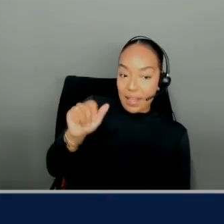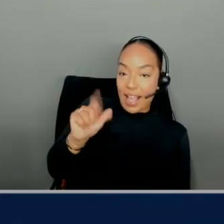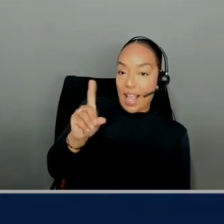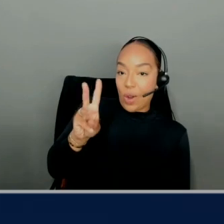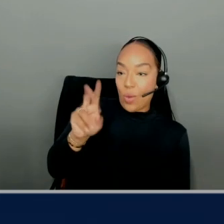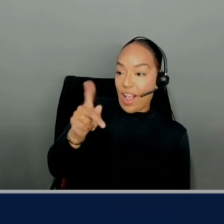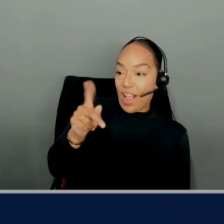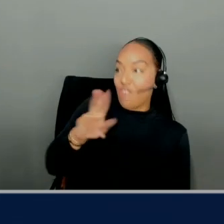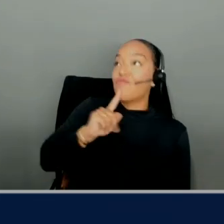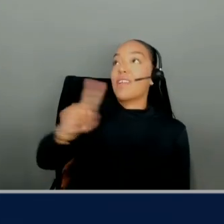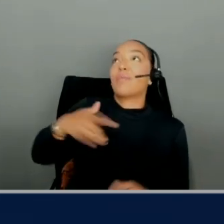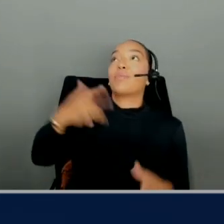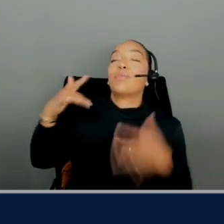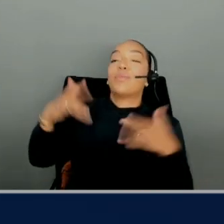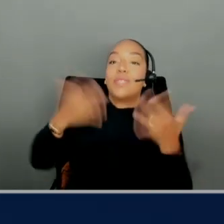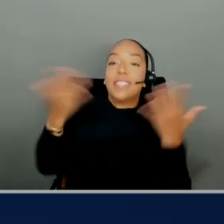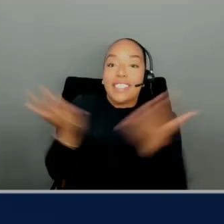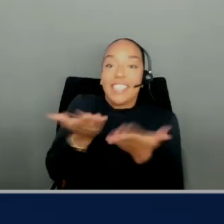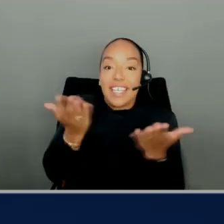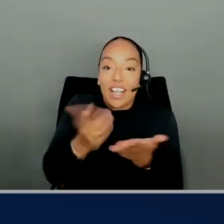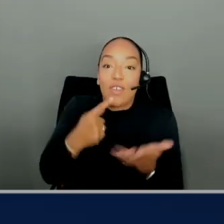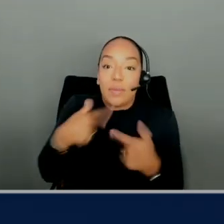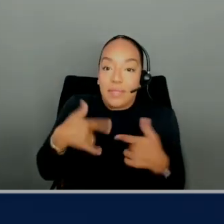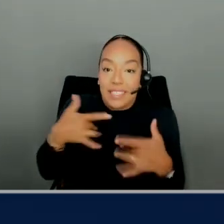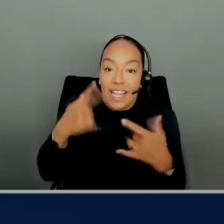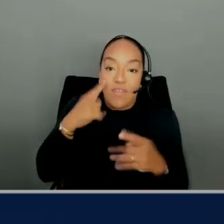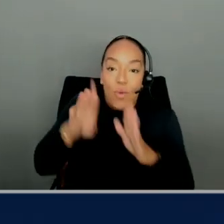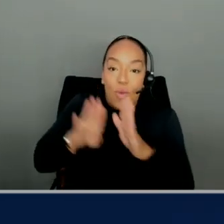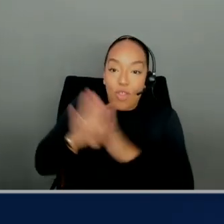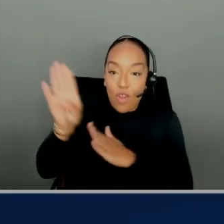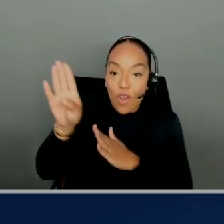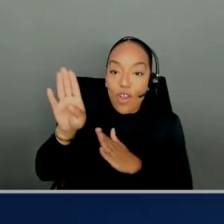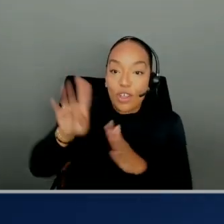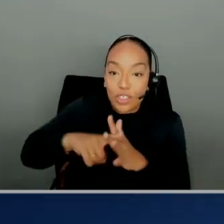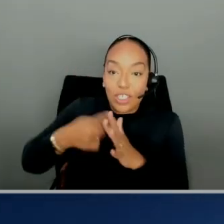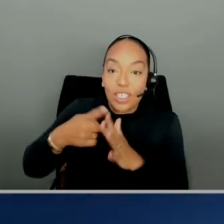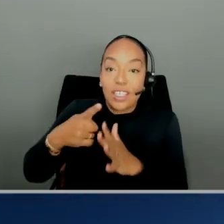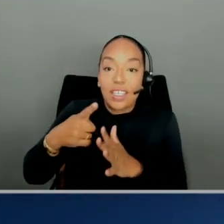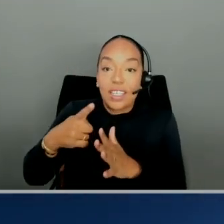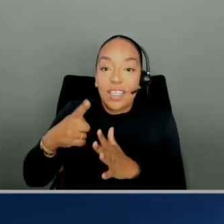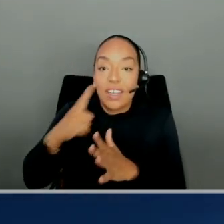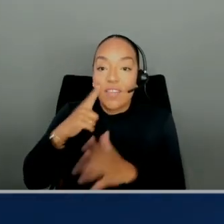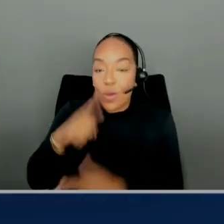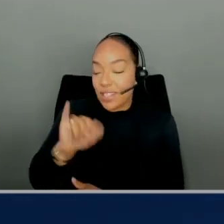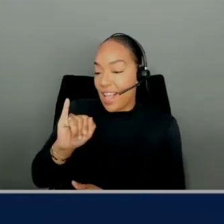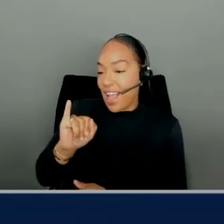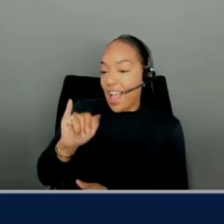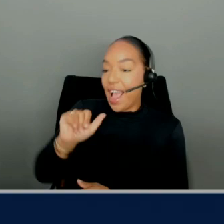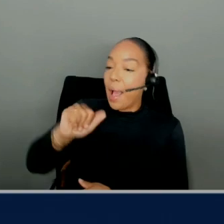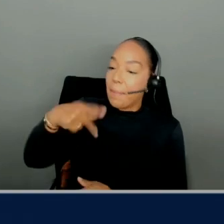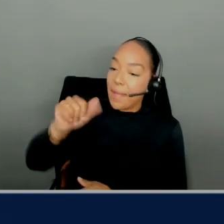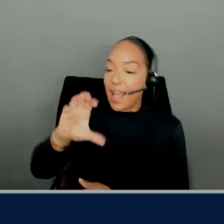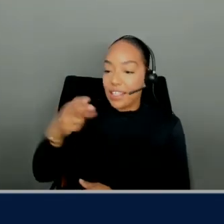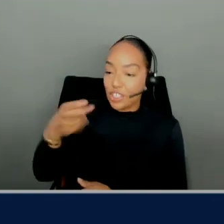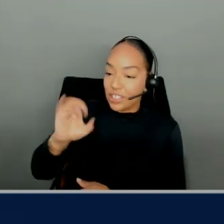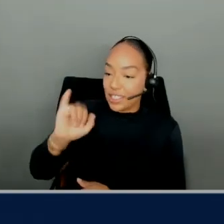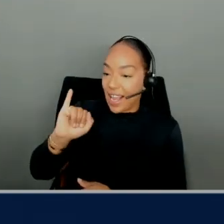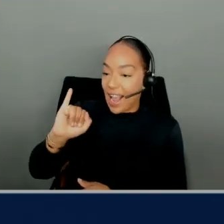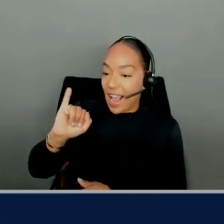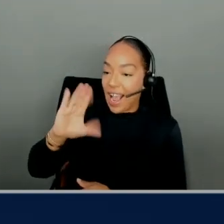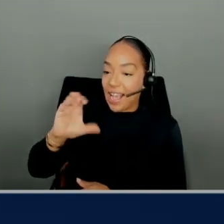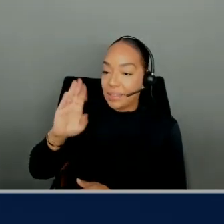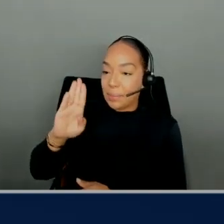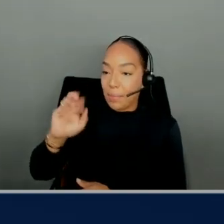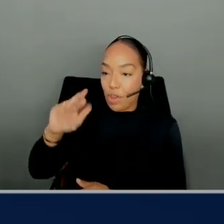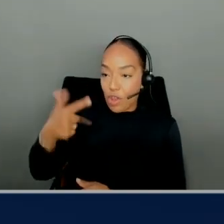launch that we are doing it for the Apache Iceberg. Great. And could you tell us a little bit about what the formal